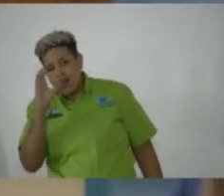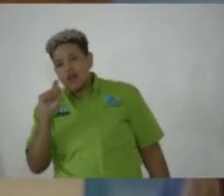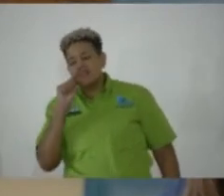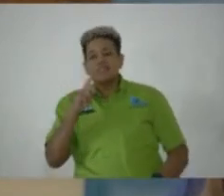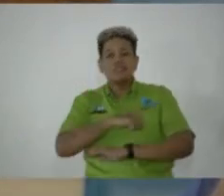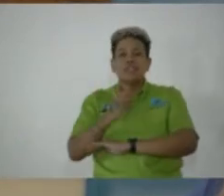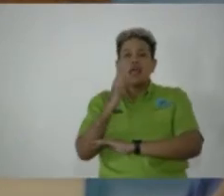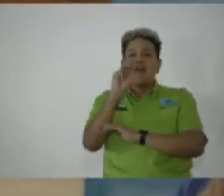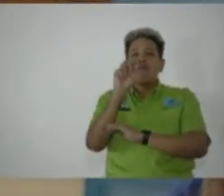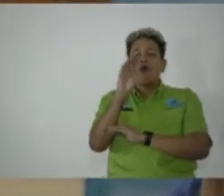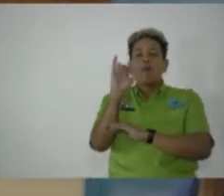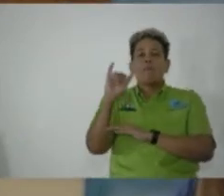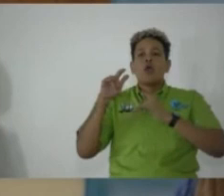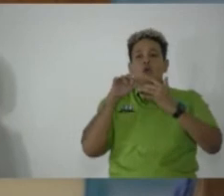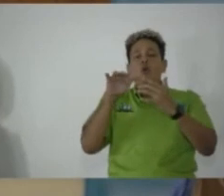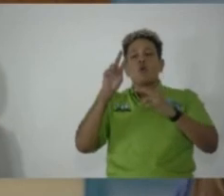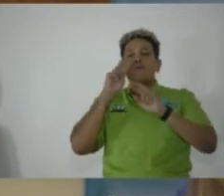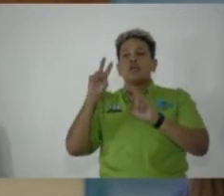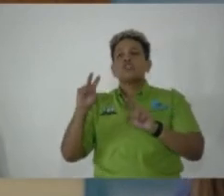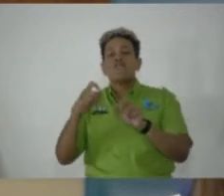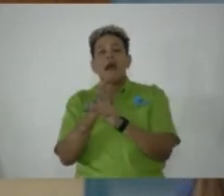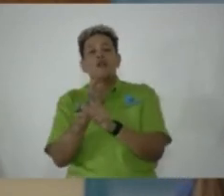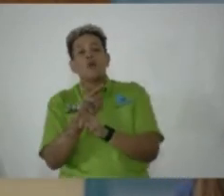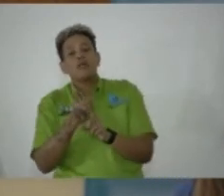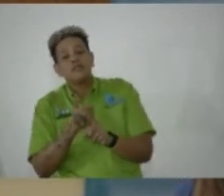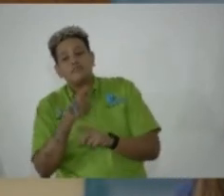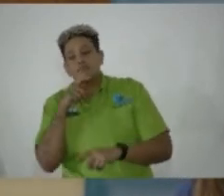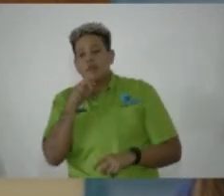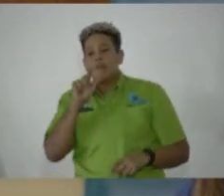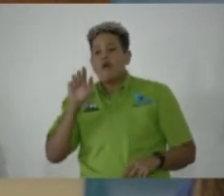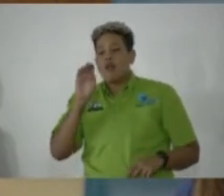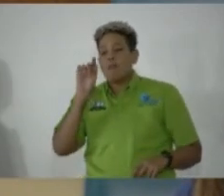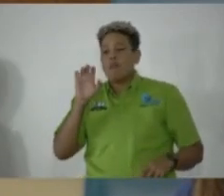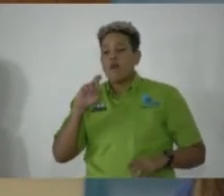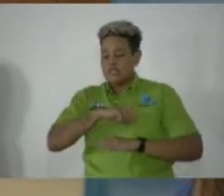Morant Bay War, will be observed annually. As Paul Boogl day.